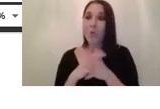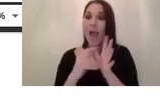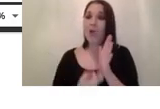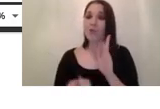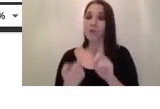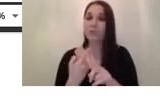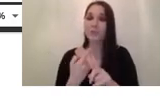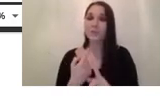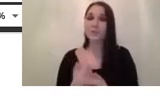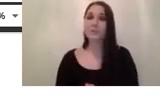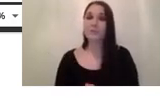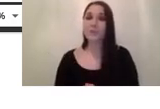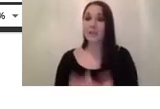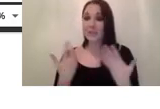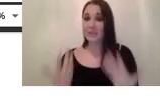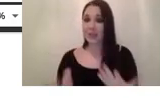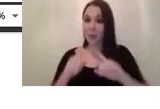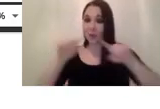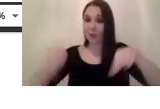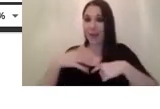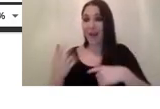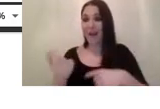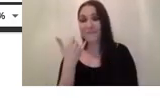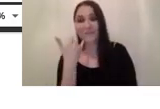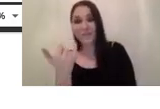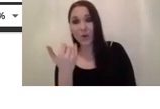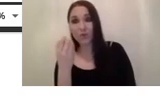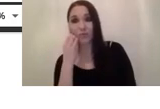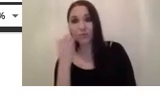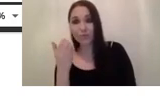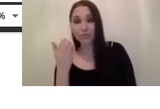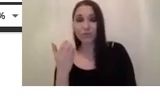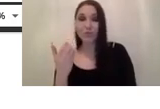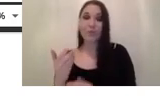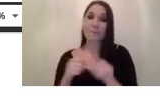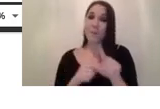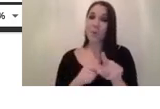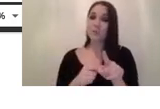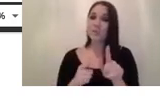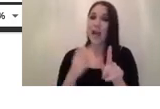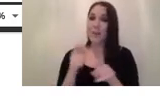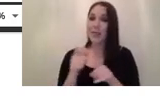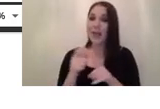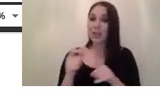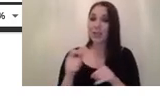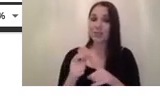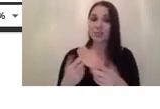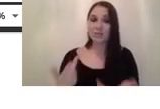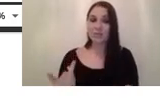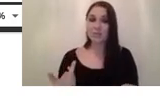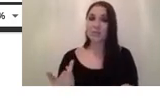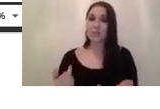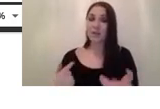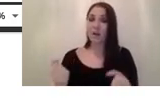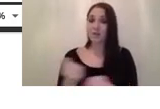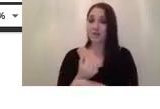all of us we all have a cell phone and most of the applications of computer vision on the edge are done with